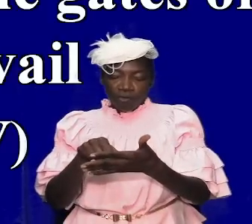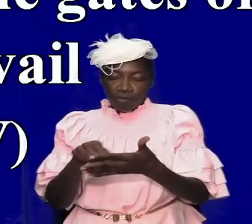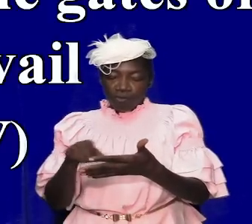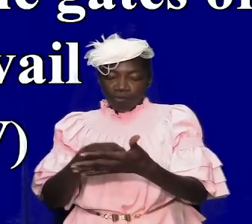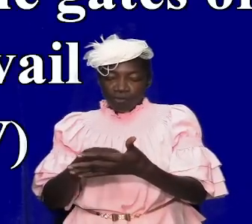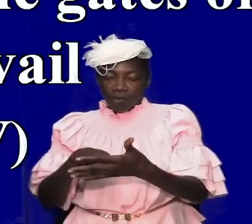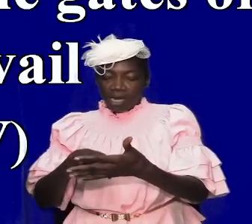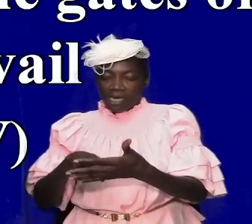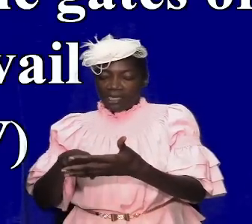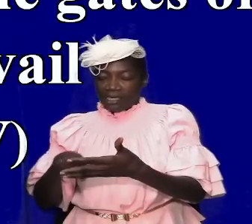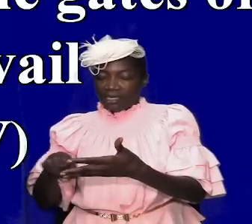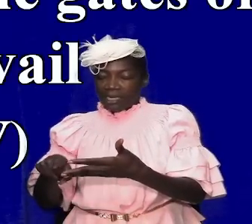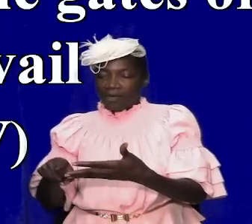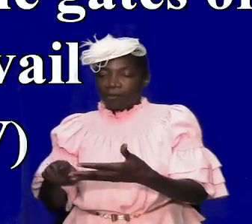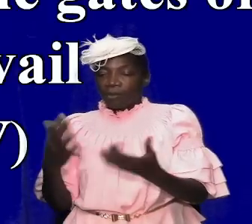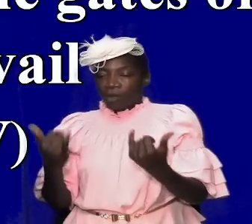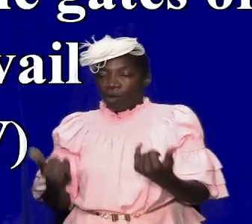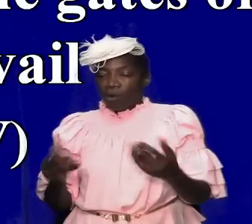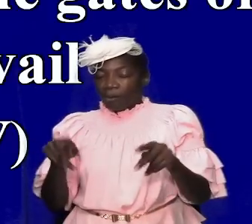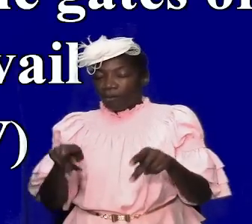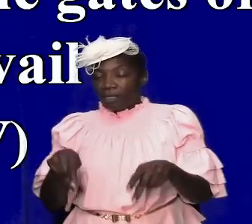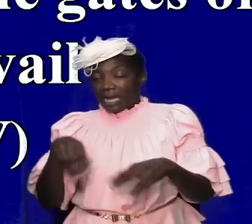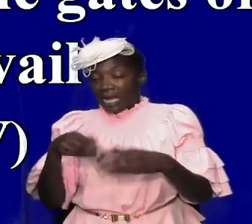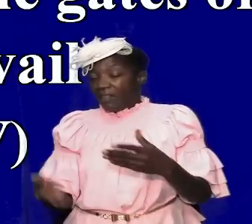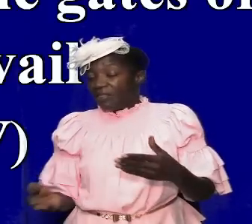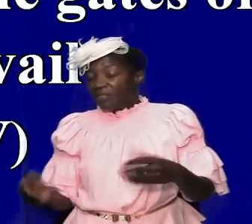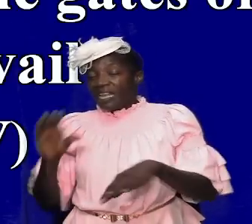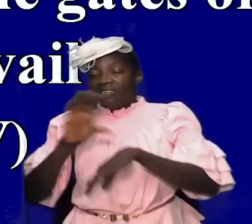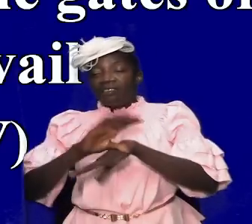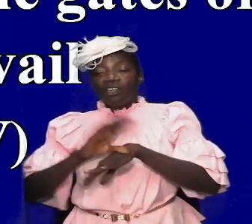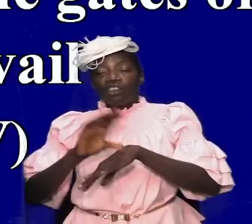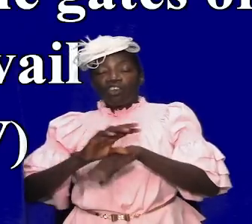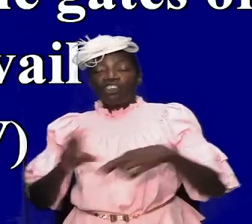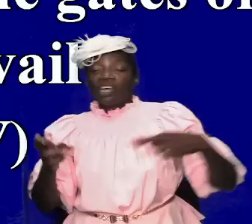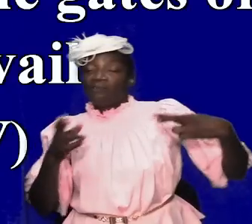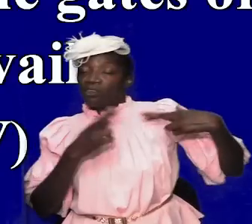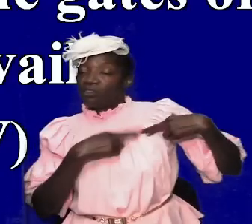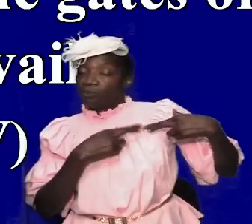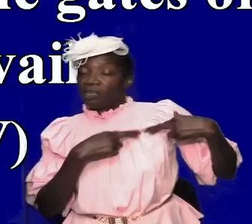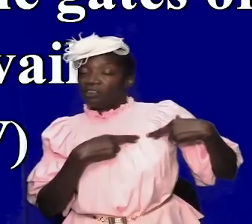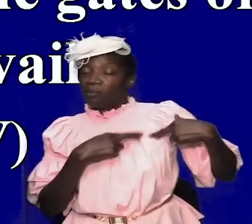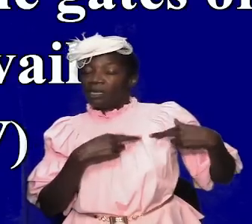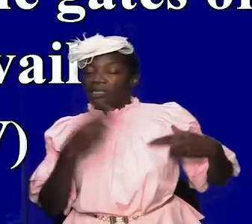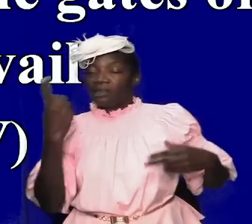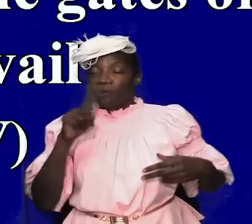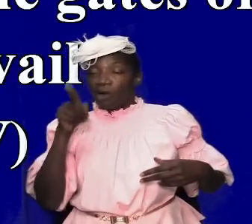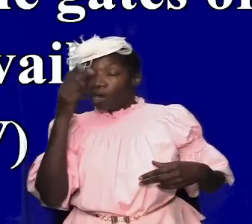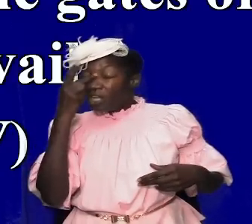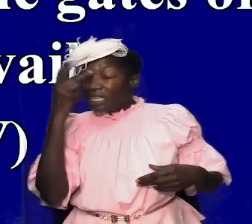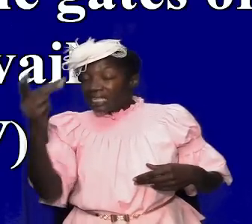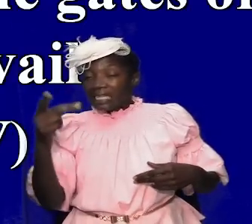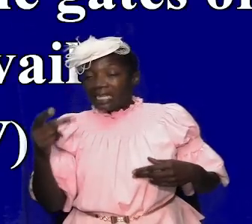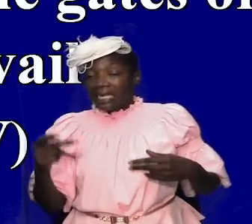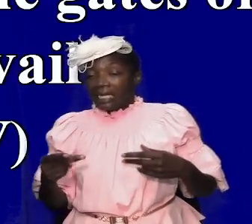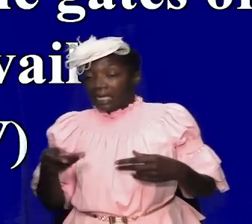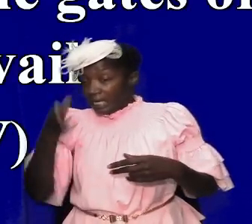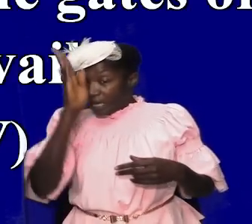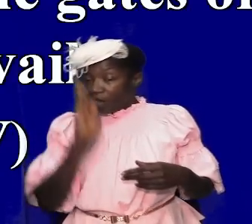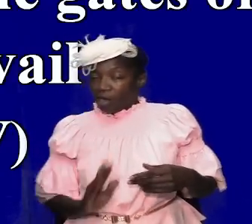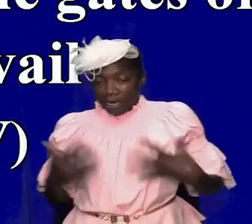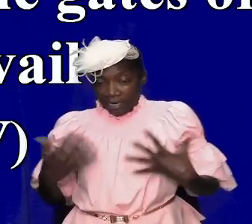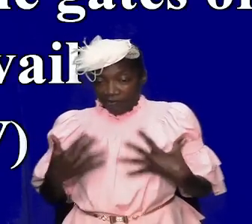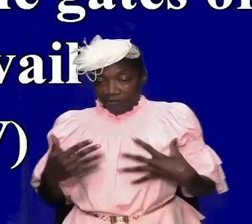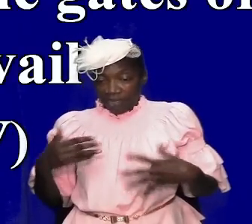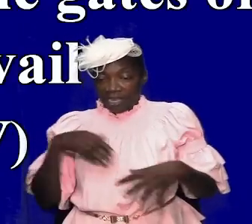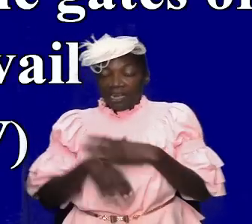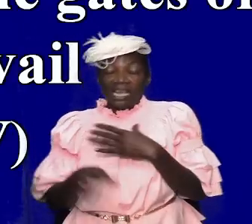conveyed things in the church to those that they had responsibility for you will see the godly fear that was there in their hearts